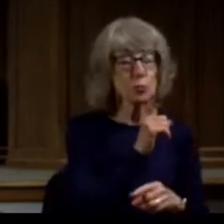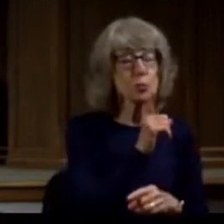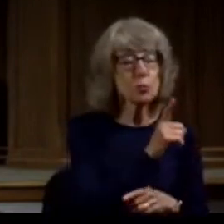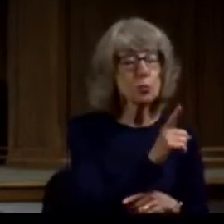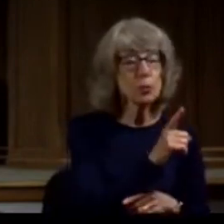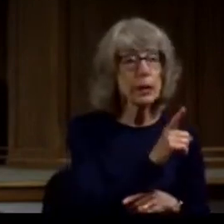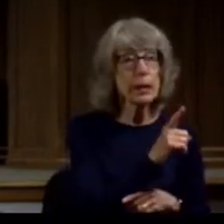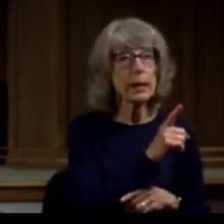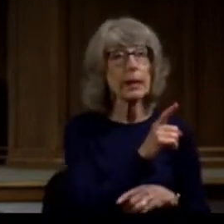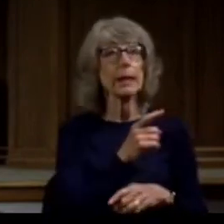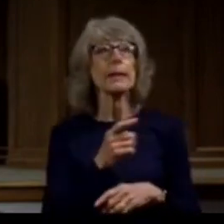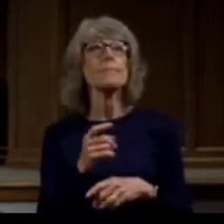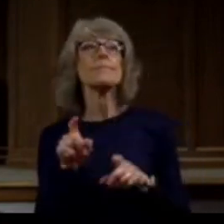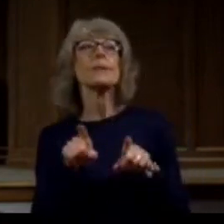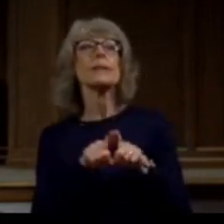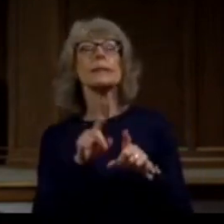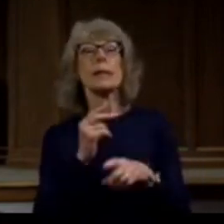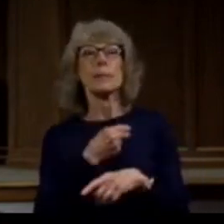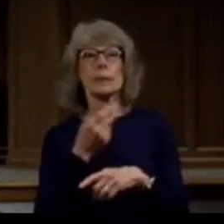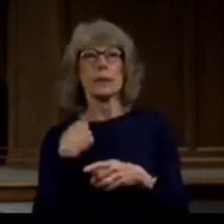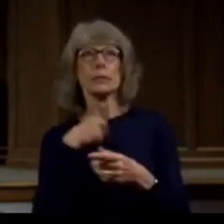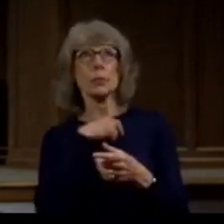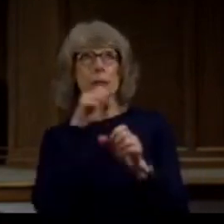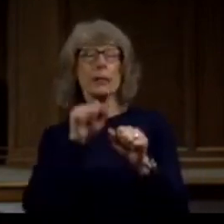true and we do so all the time.